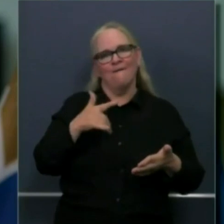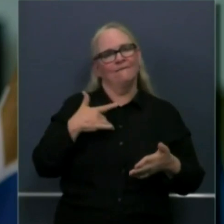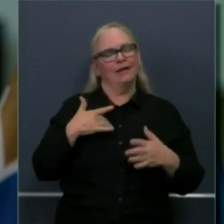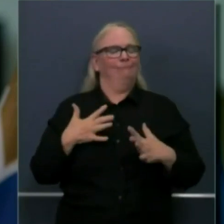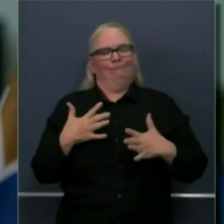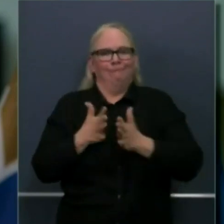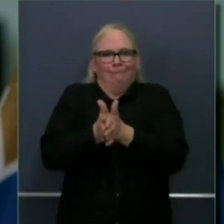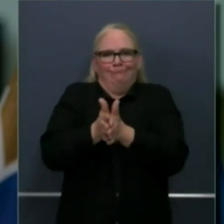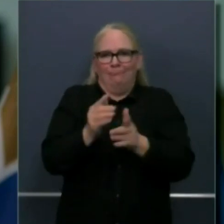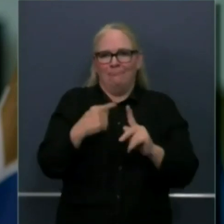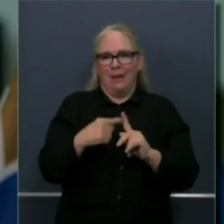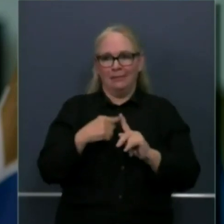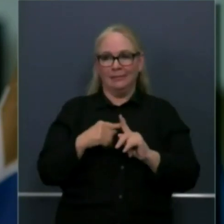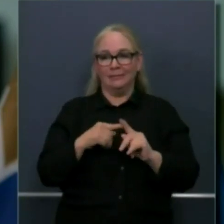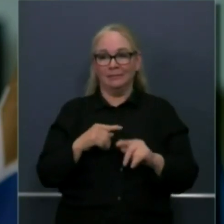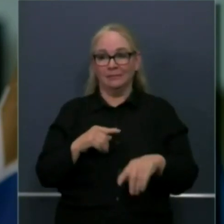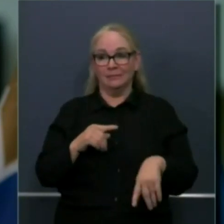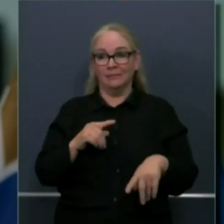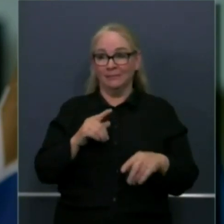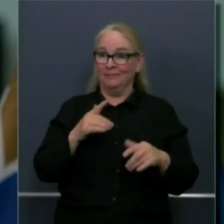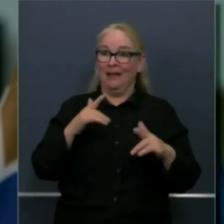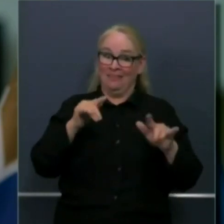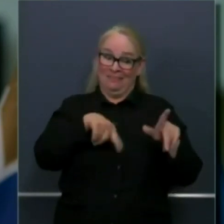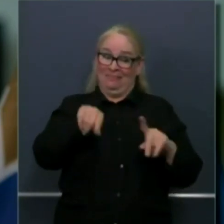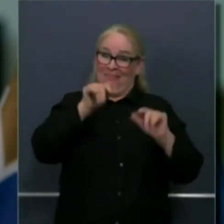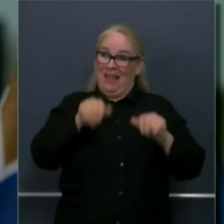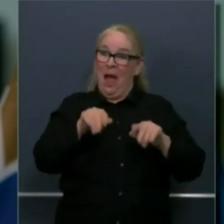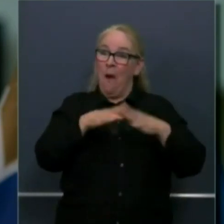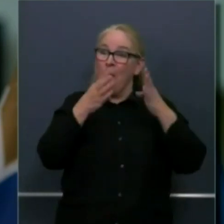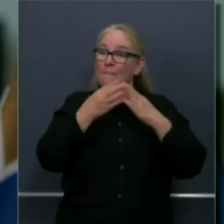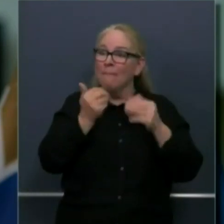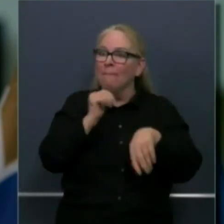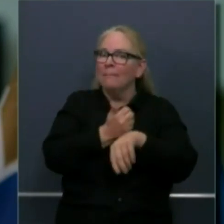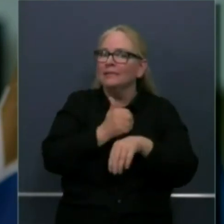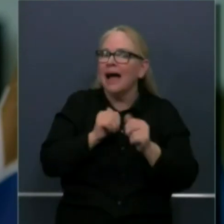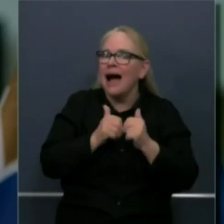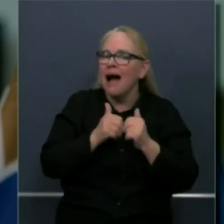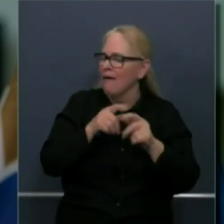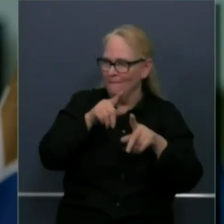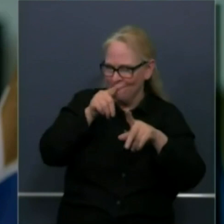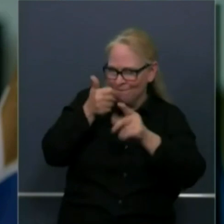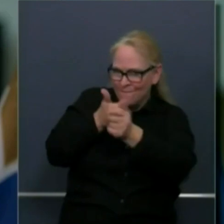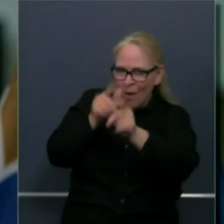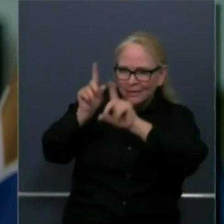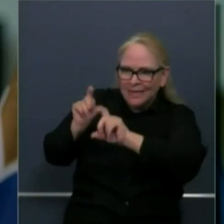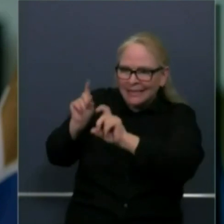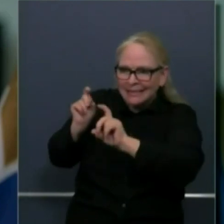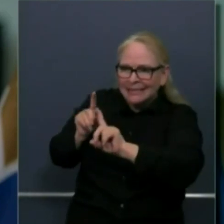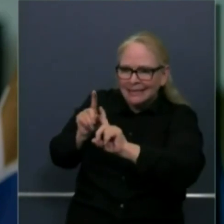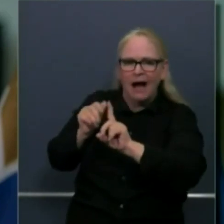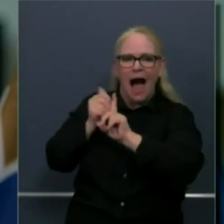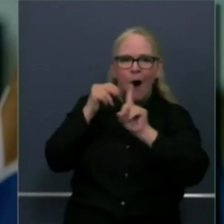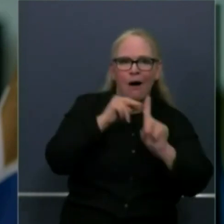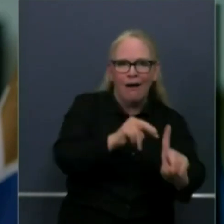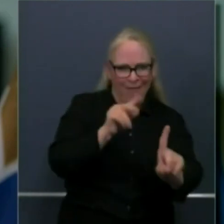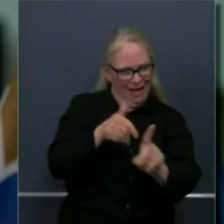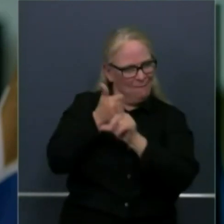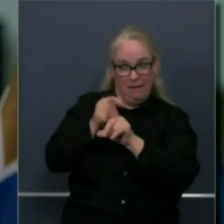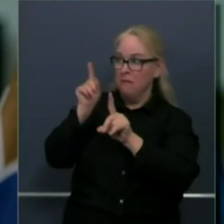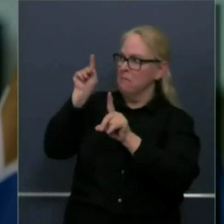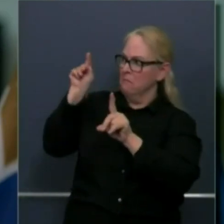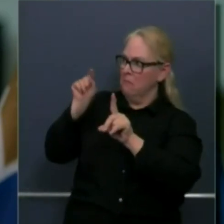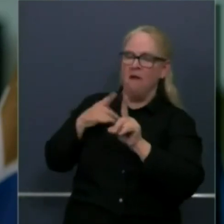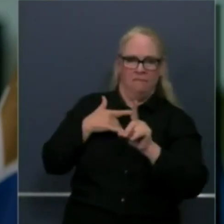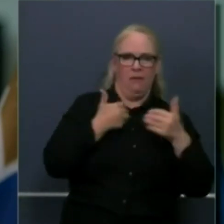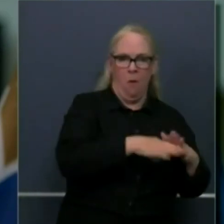on our tracing capacity and on the basis of the basis numbers that I will update you in a moment on hospitalizations